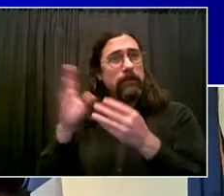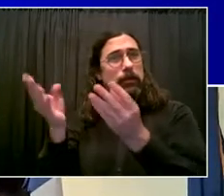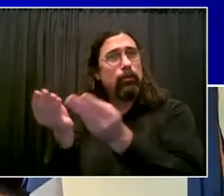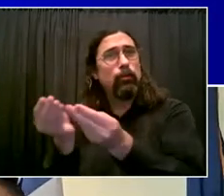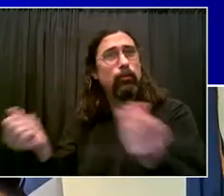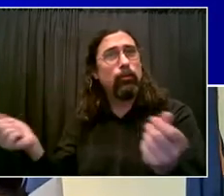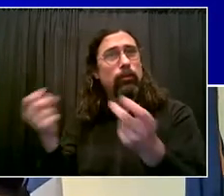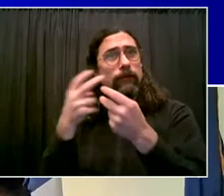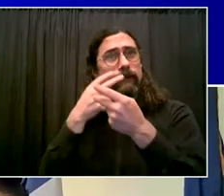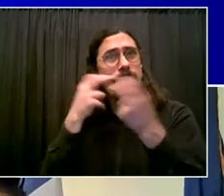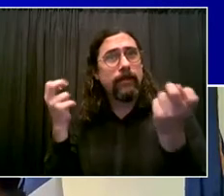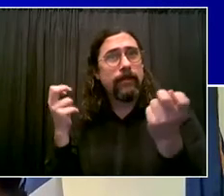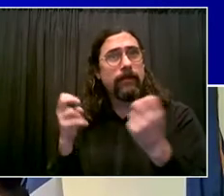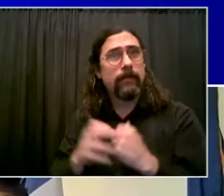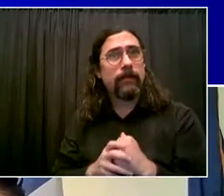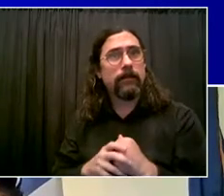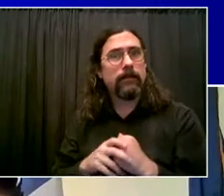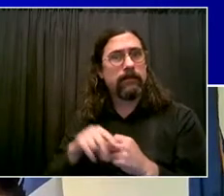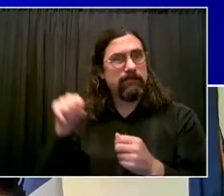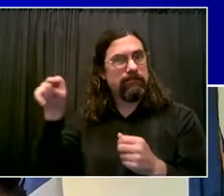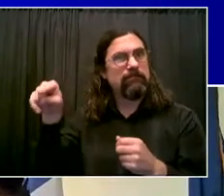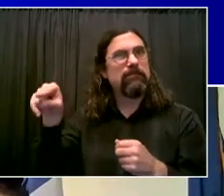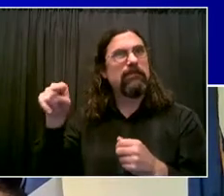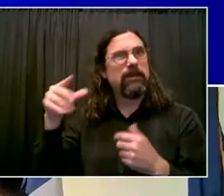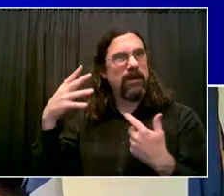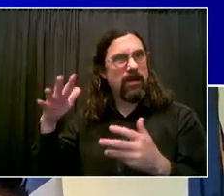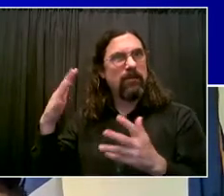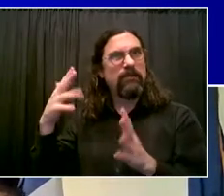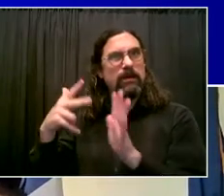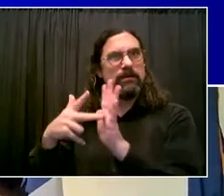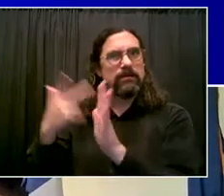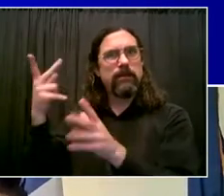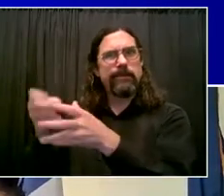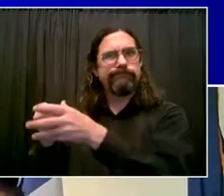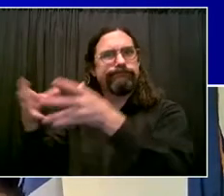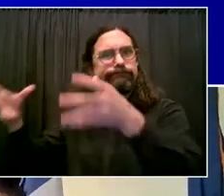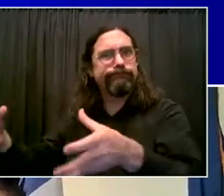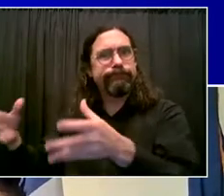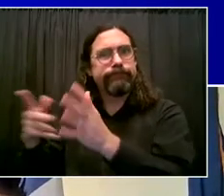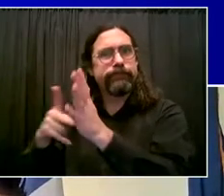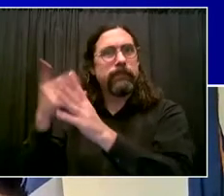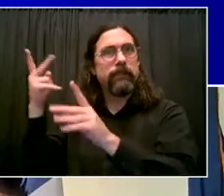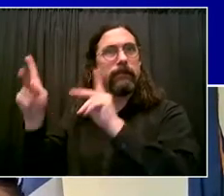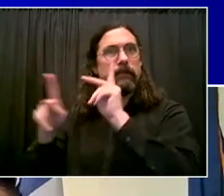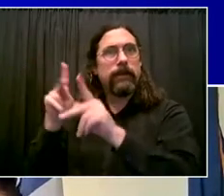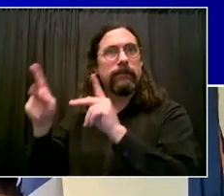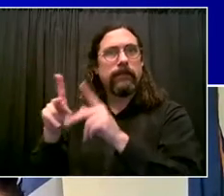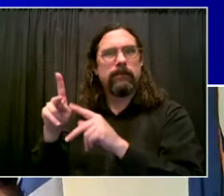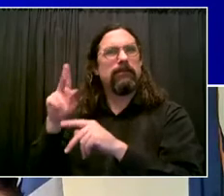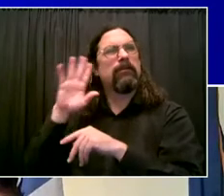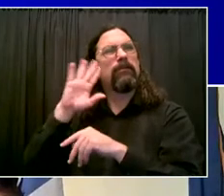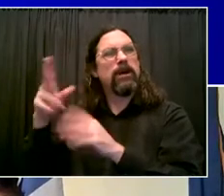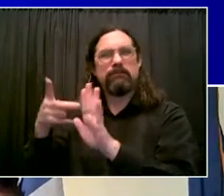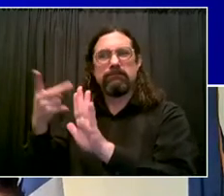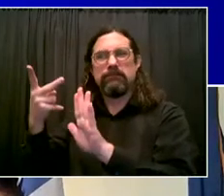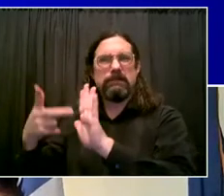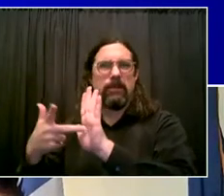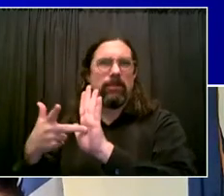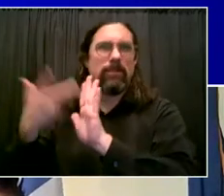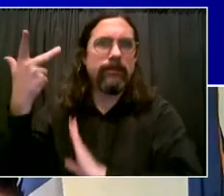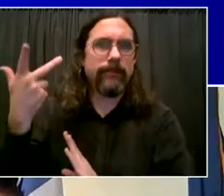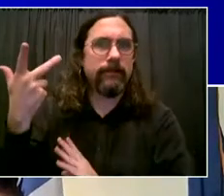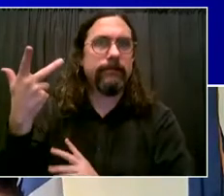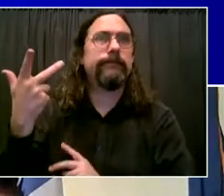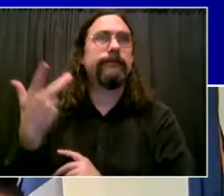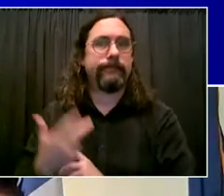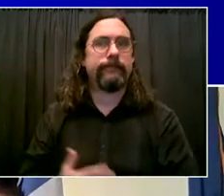with the city council. We aren't stopping until we stop the violence, but I really appreciate your support. And you're